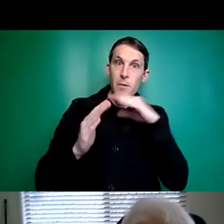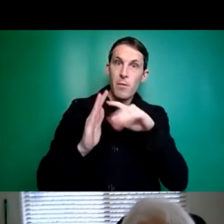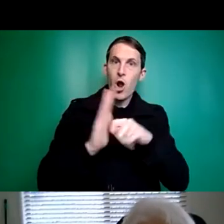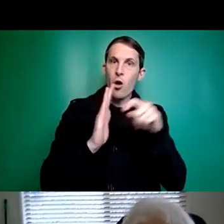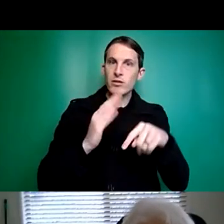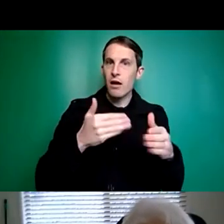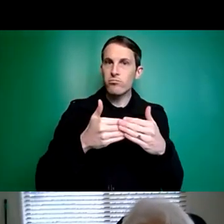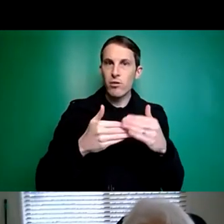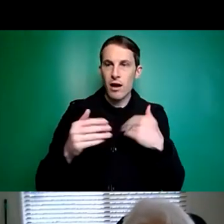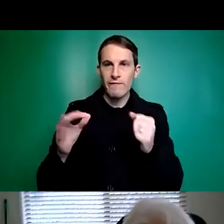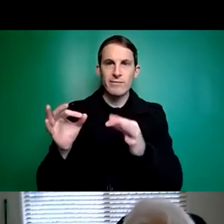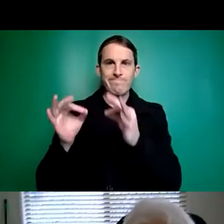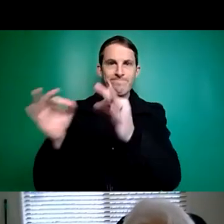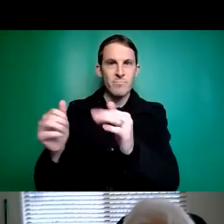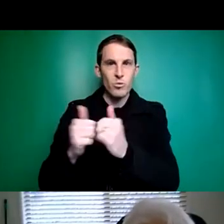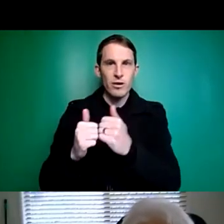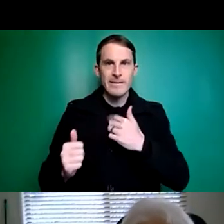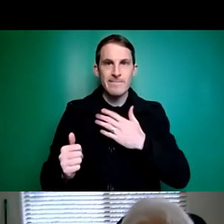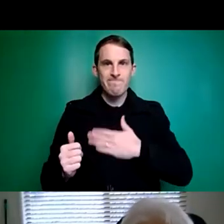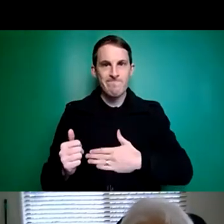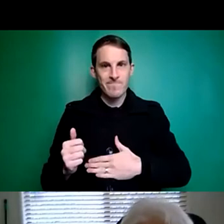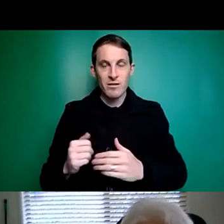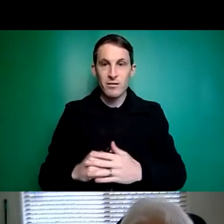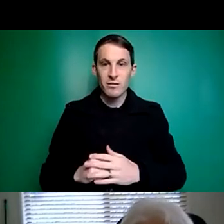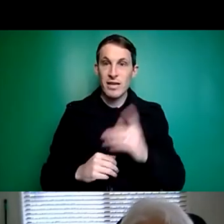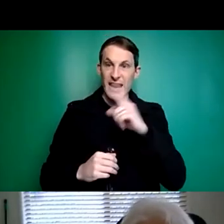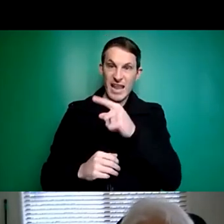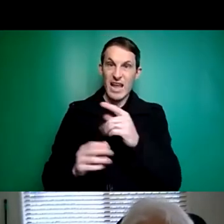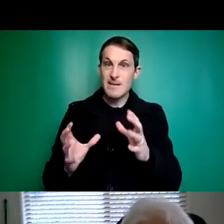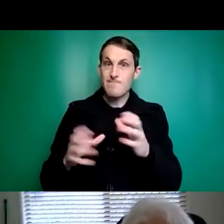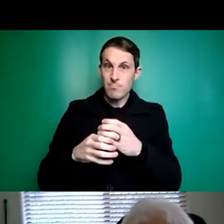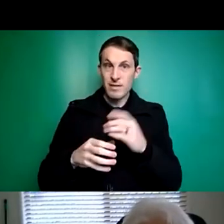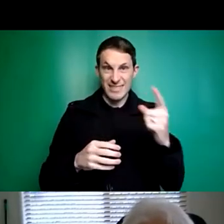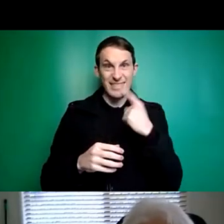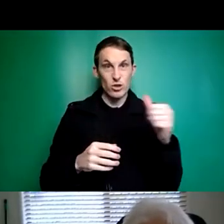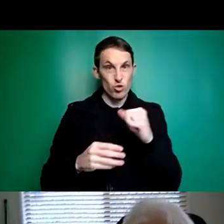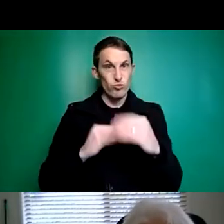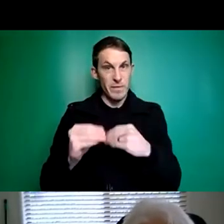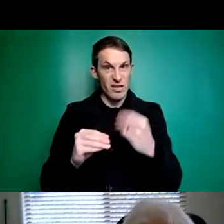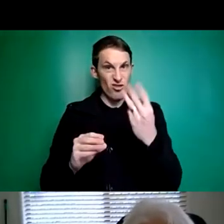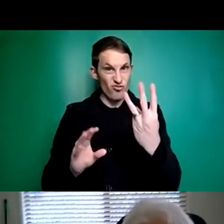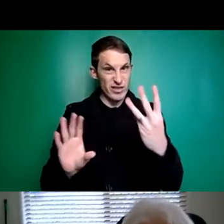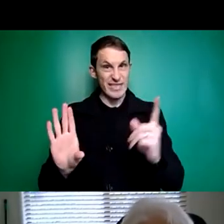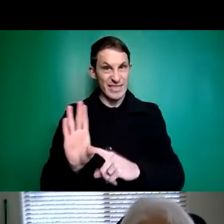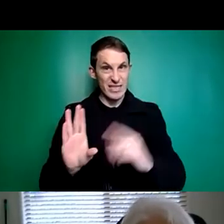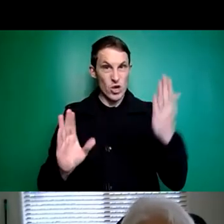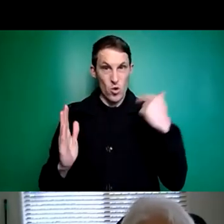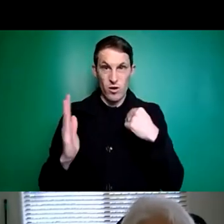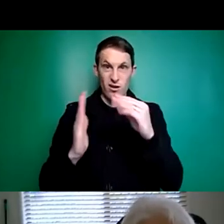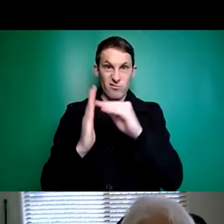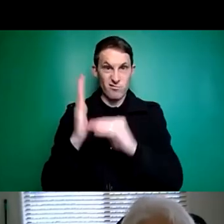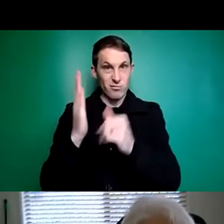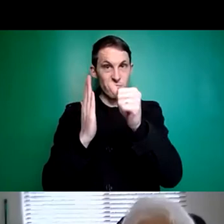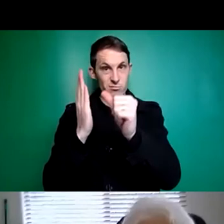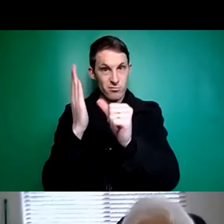around with me. That was recommended for replacement three years ago. Once that one's done, the second one